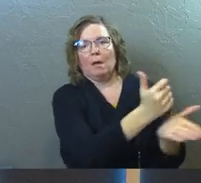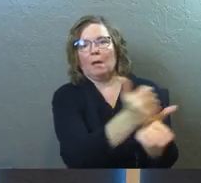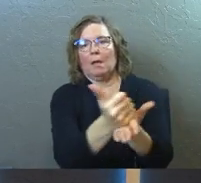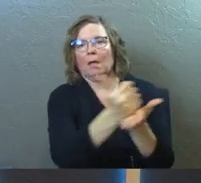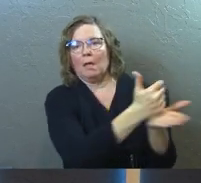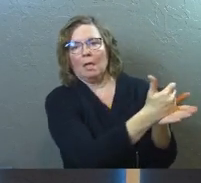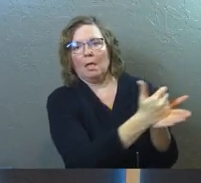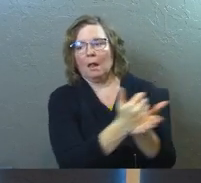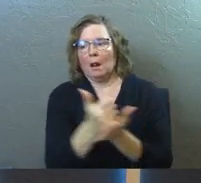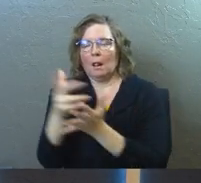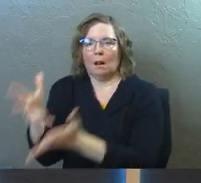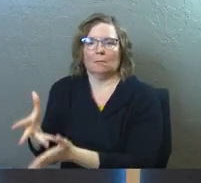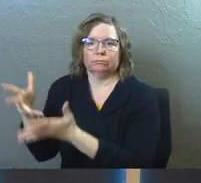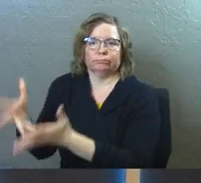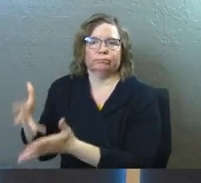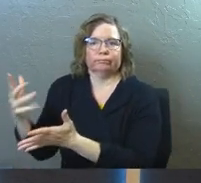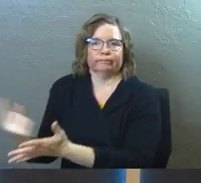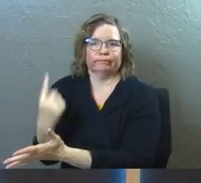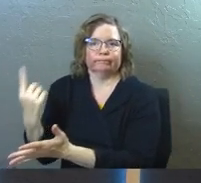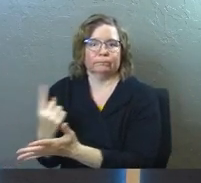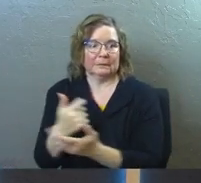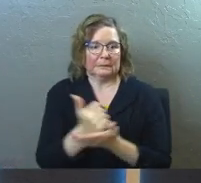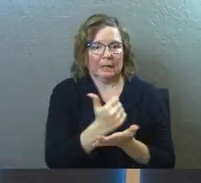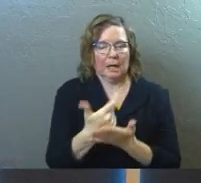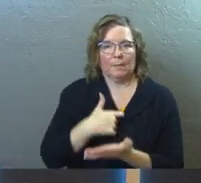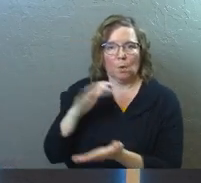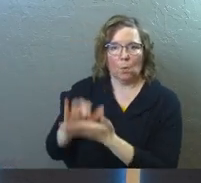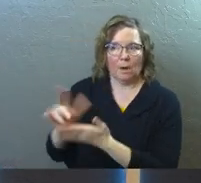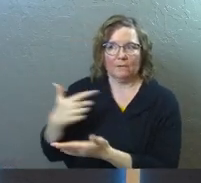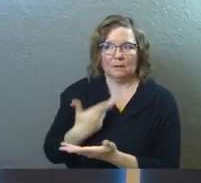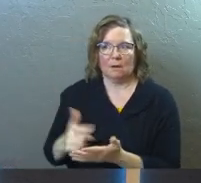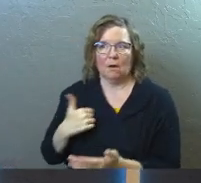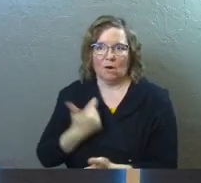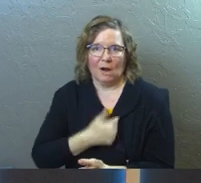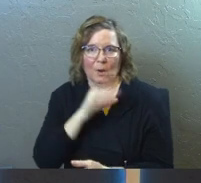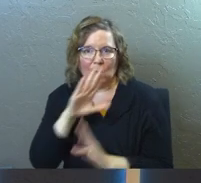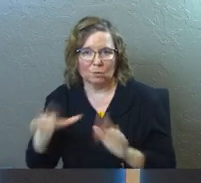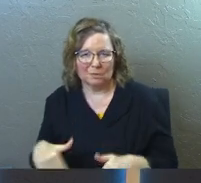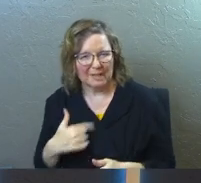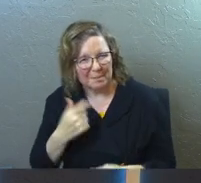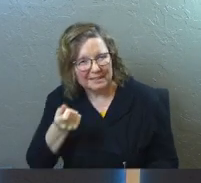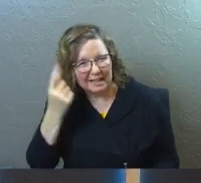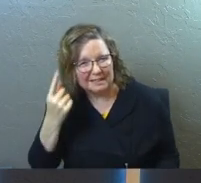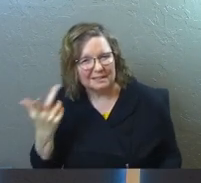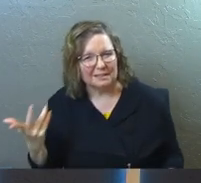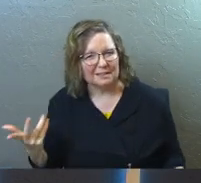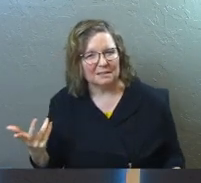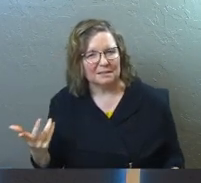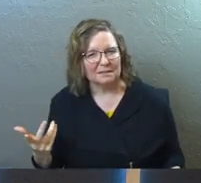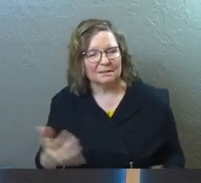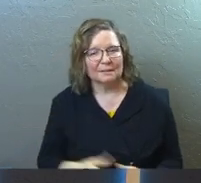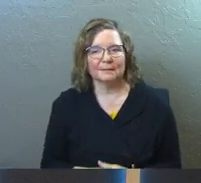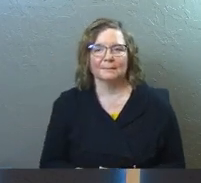do things or get things done in their house instead of helping my wife get things done in our house. Does that make sense?